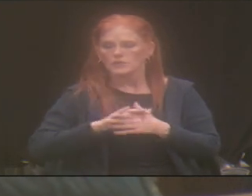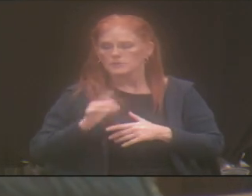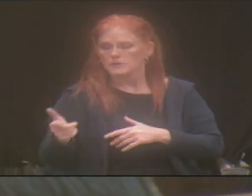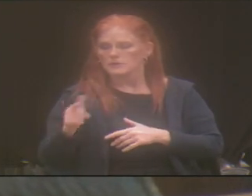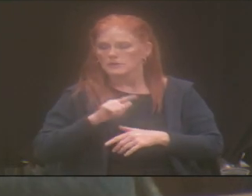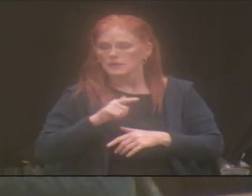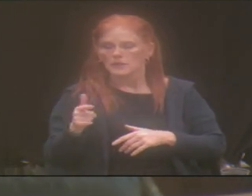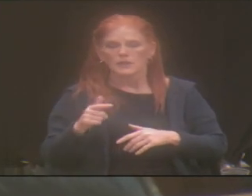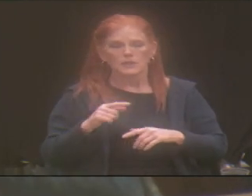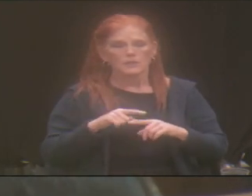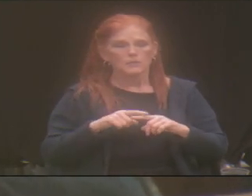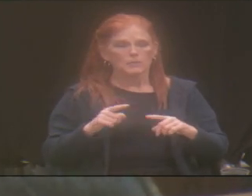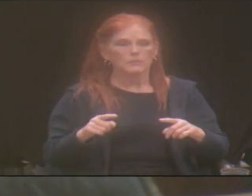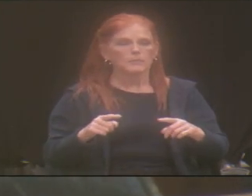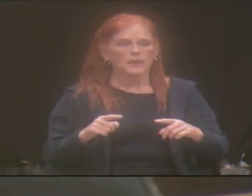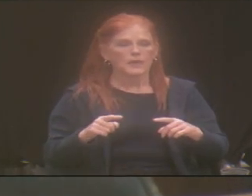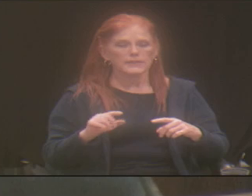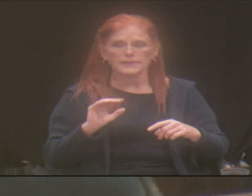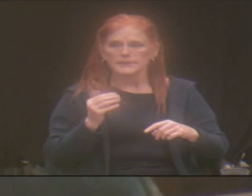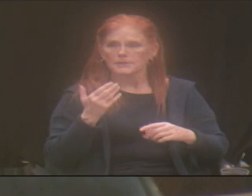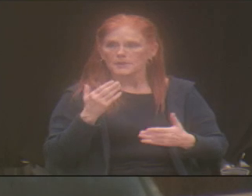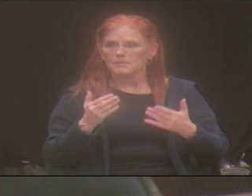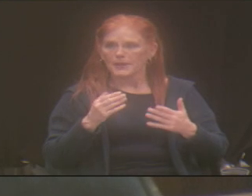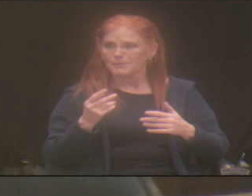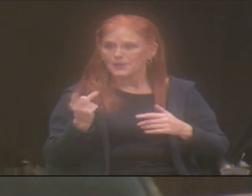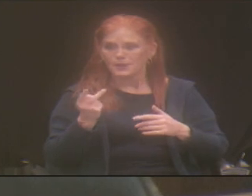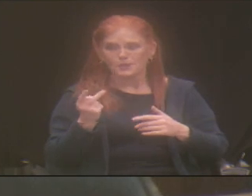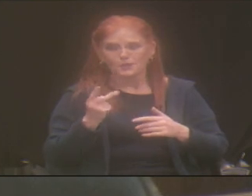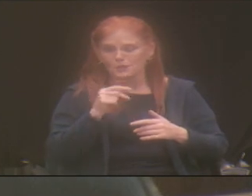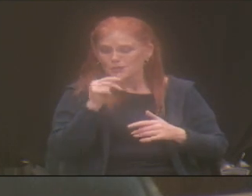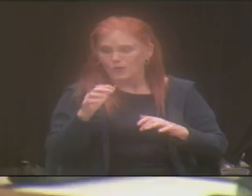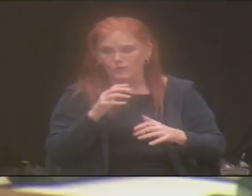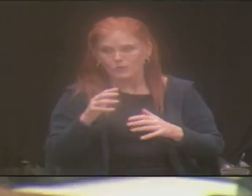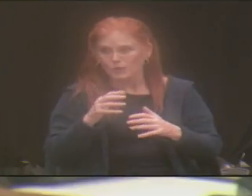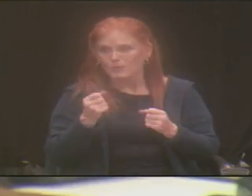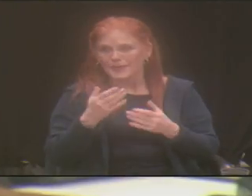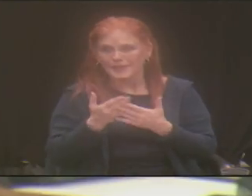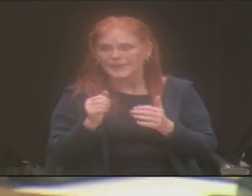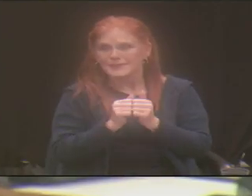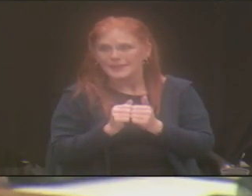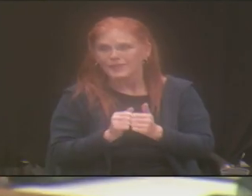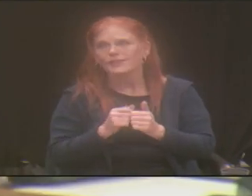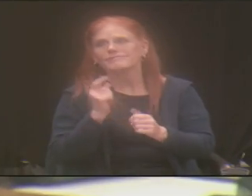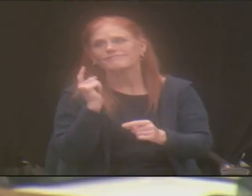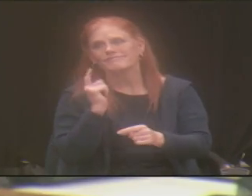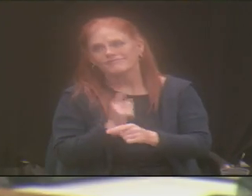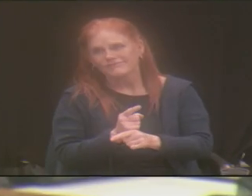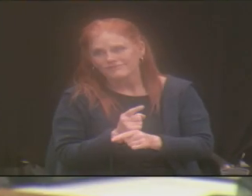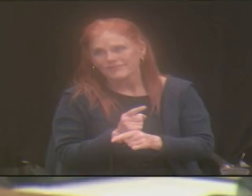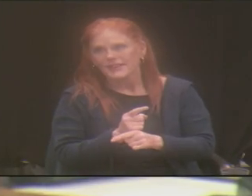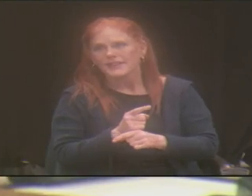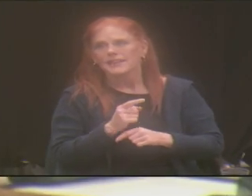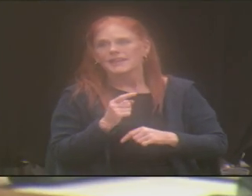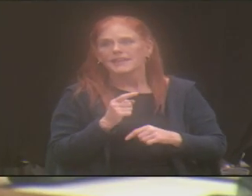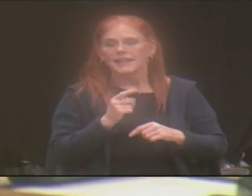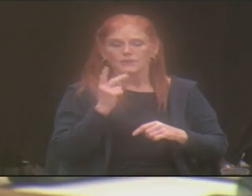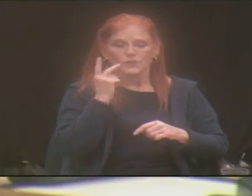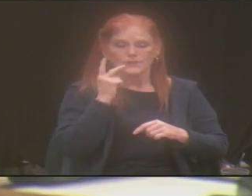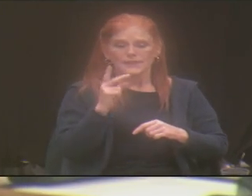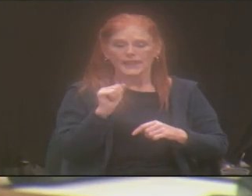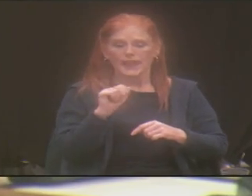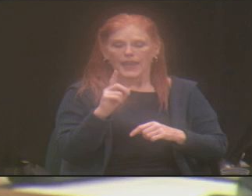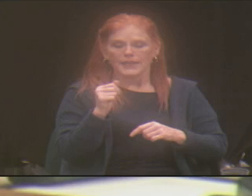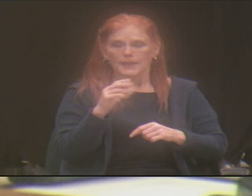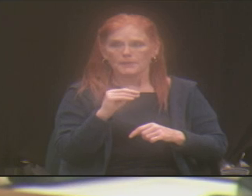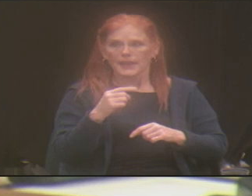feel like you guys probably don't do a lot of stuff together. You're right. We don't. Our personal house. If you see Adam and I together, then